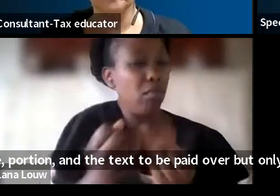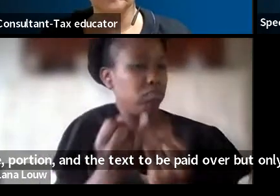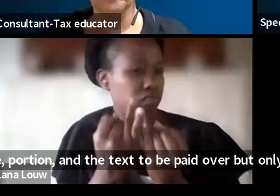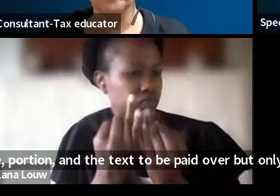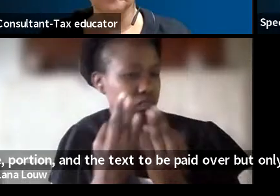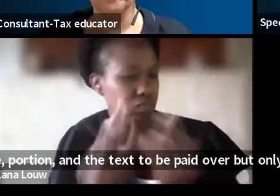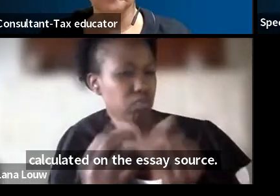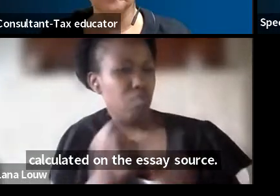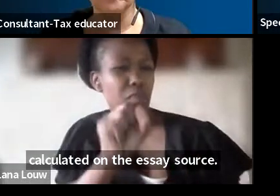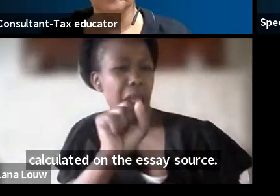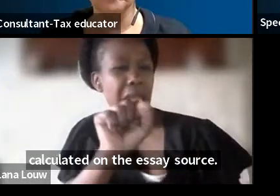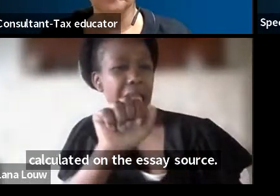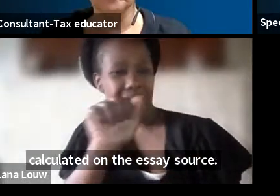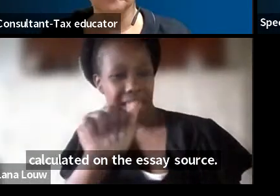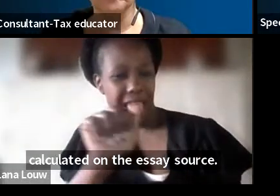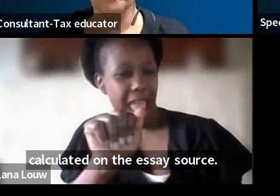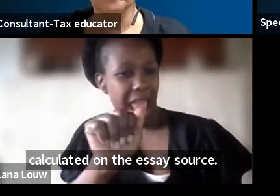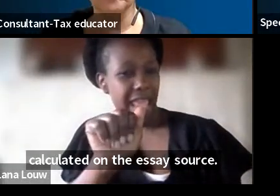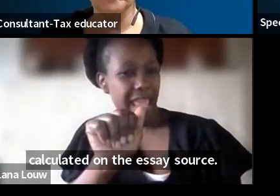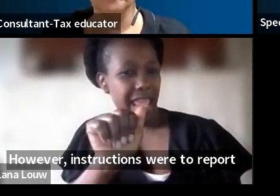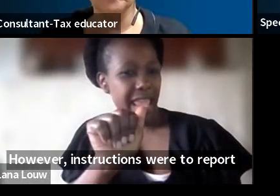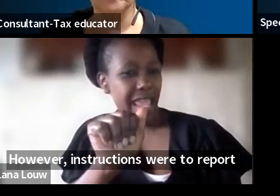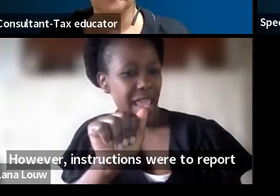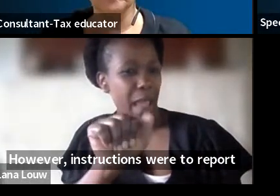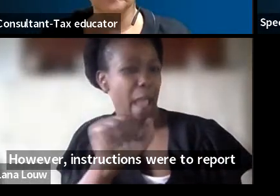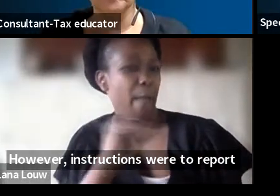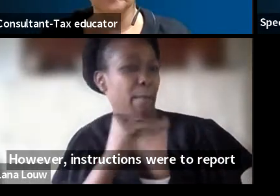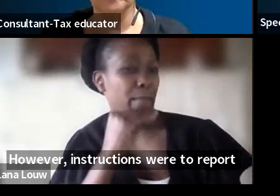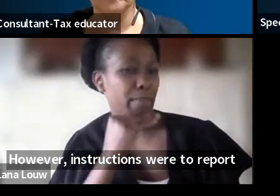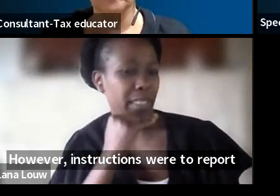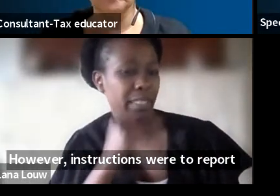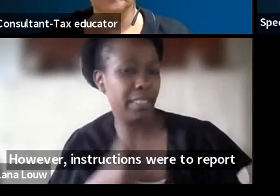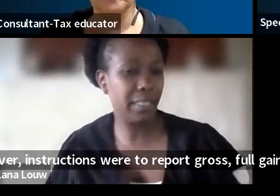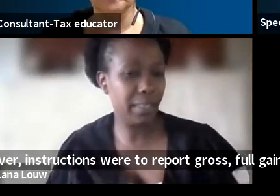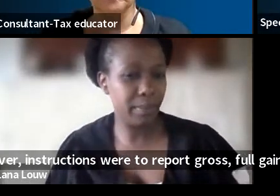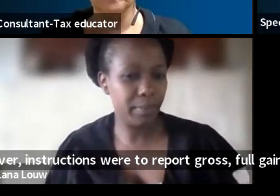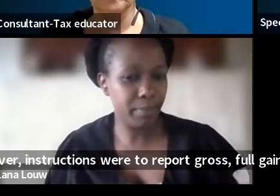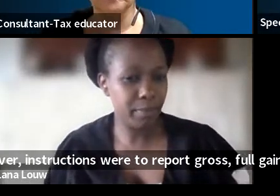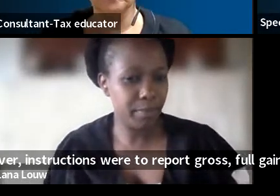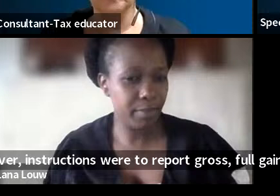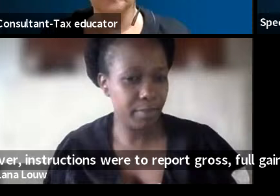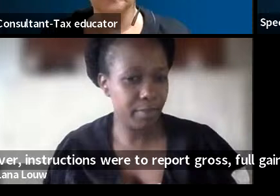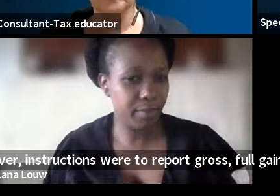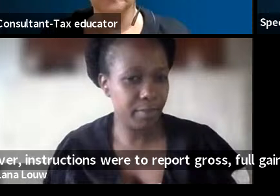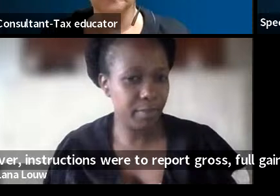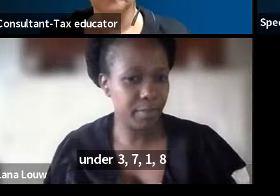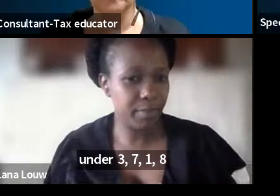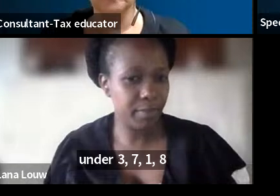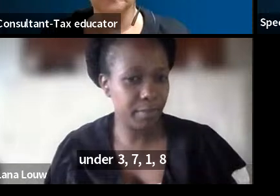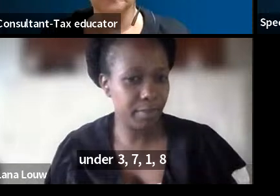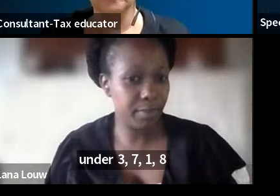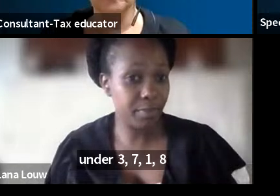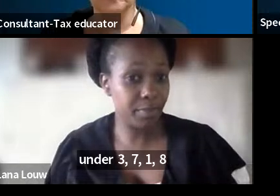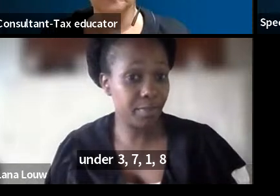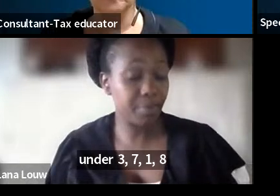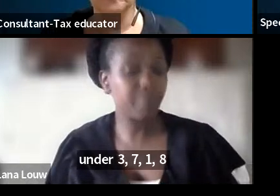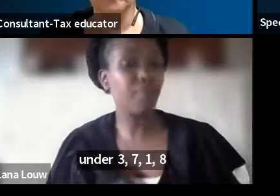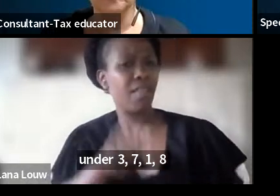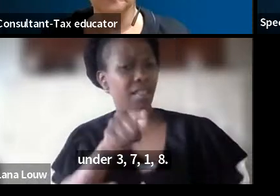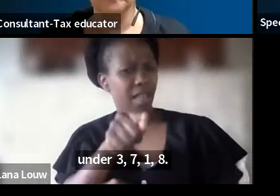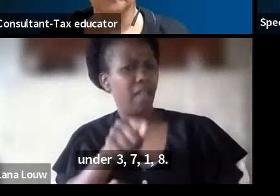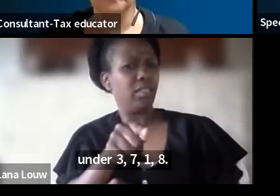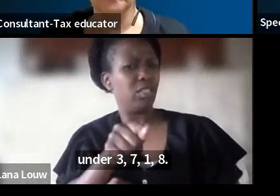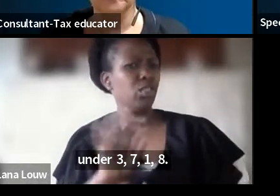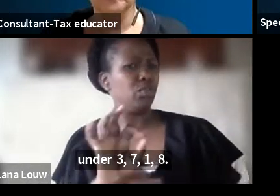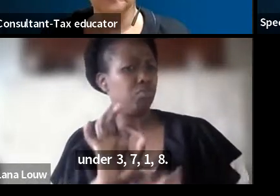instructions were to report gross full gain under 3718. Surely this is incorrect as the non